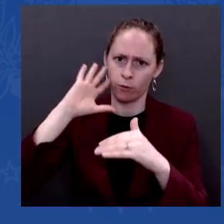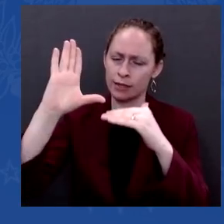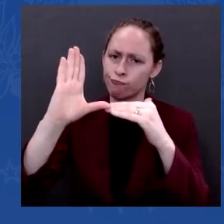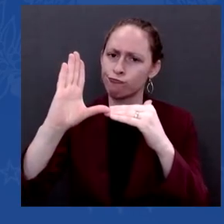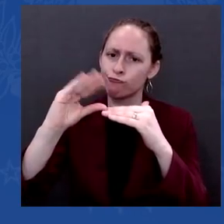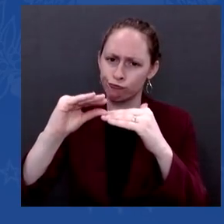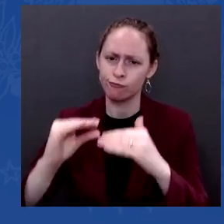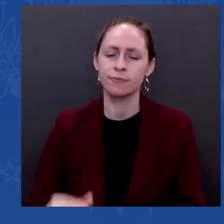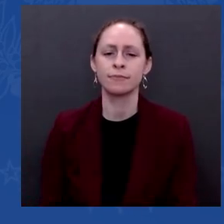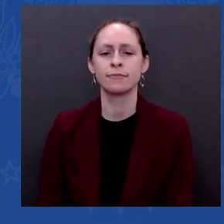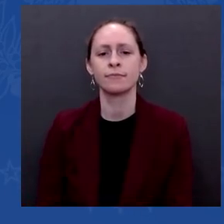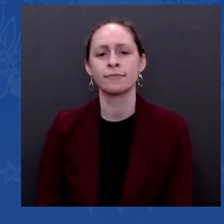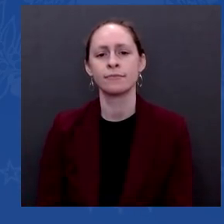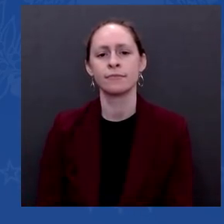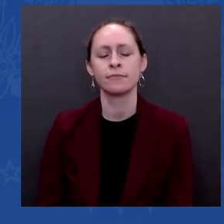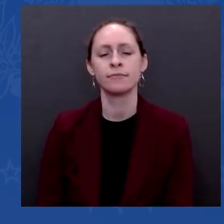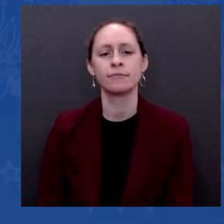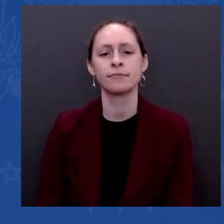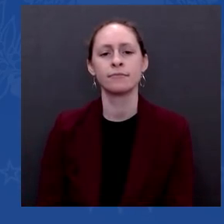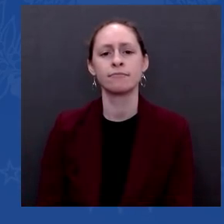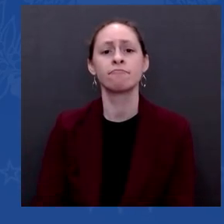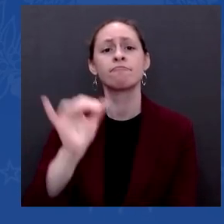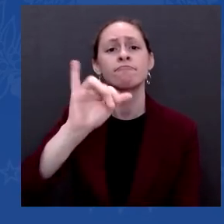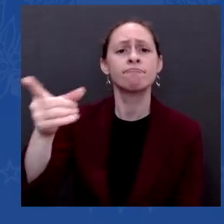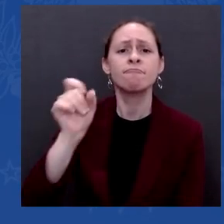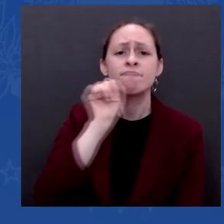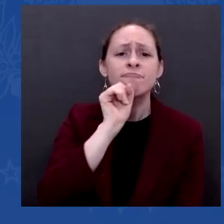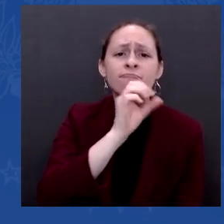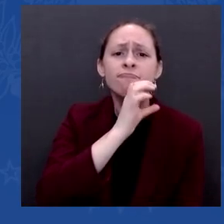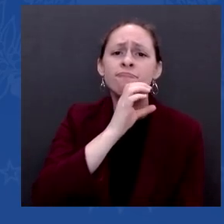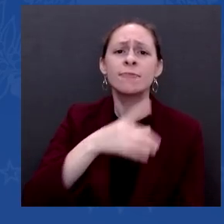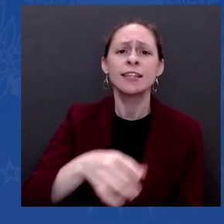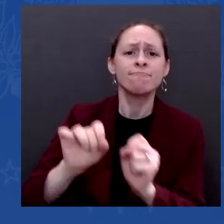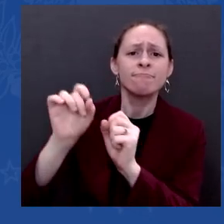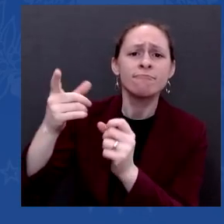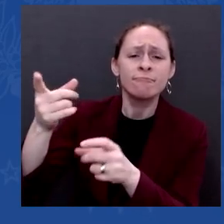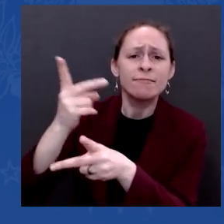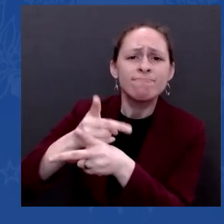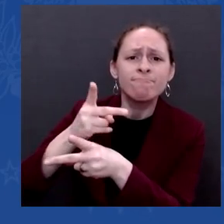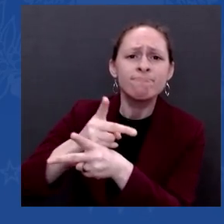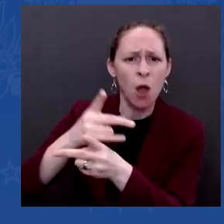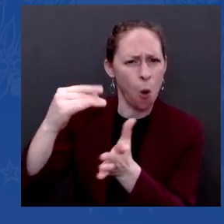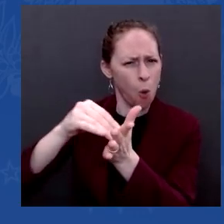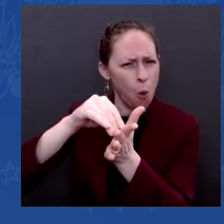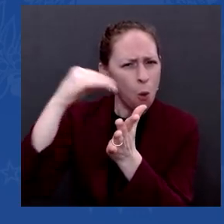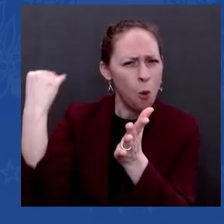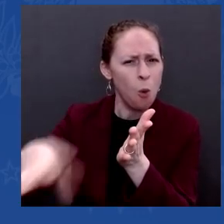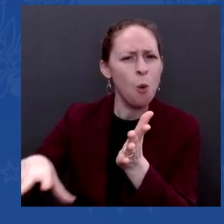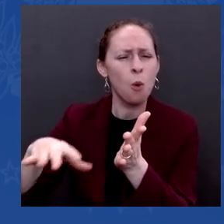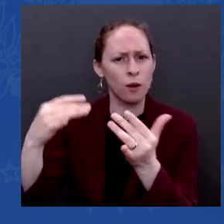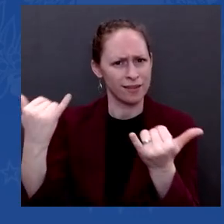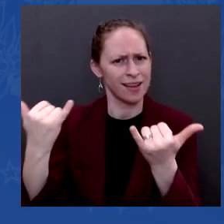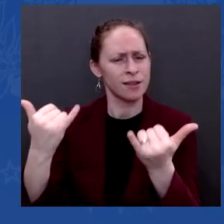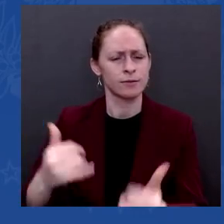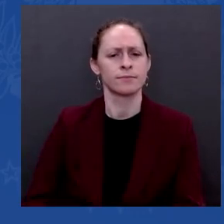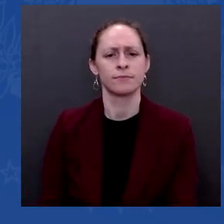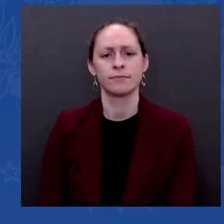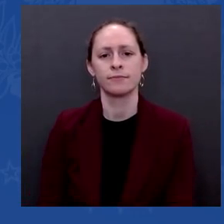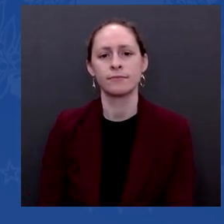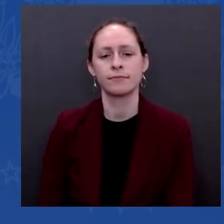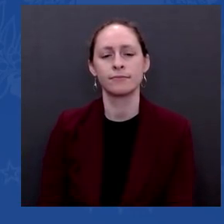this without raising a single penny in taxes on people making under $400,000 a year or